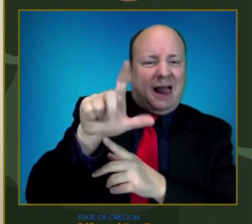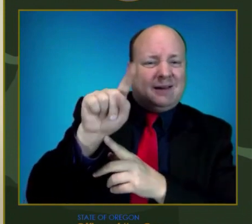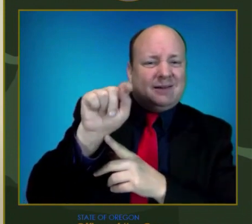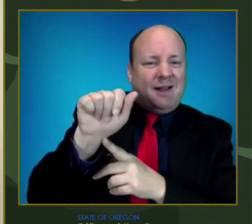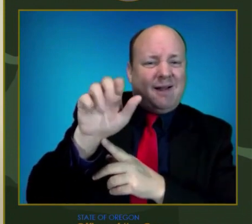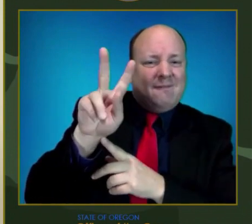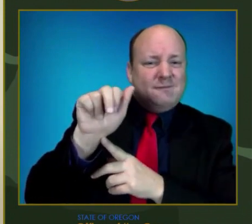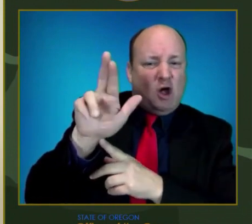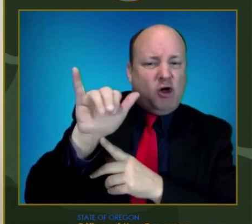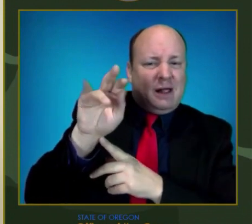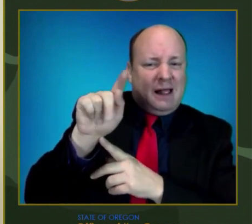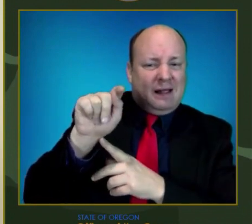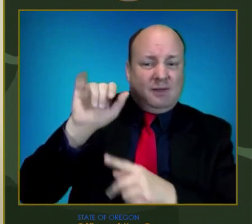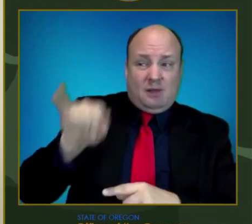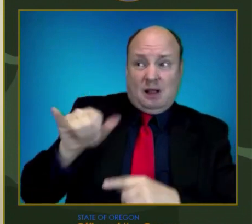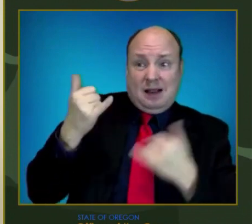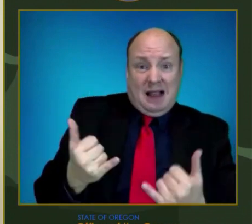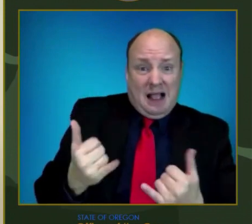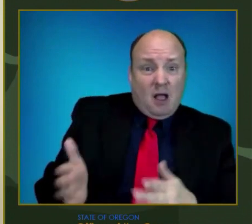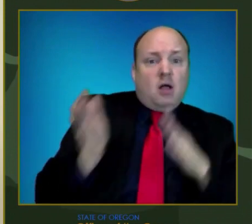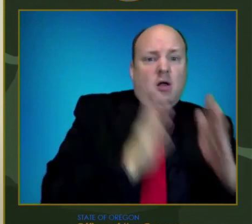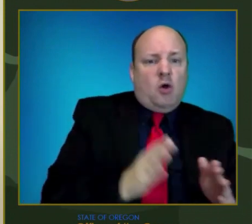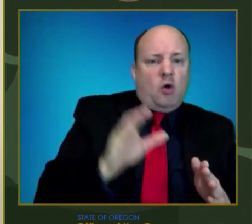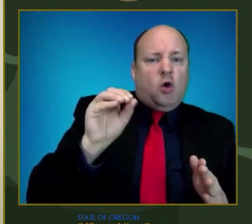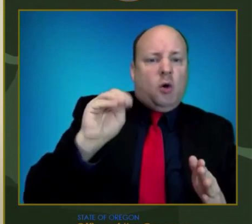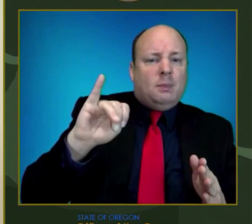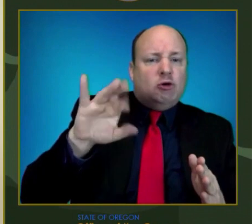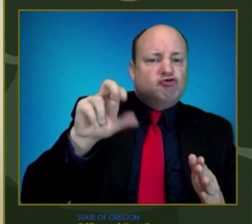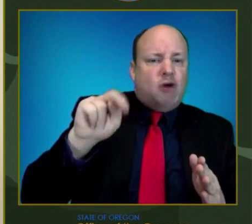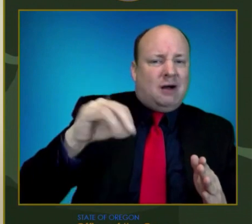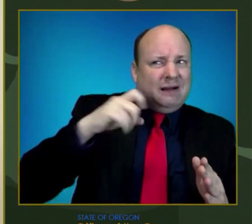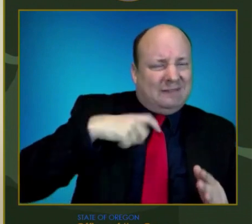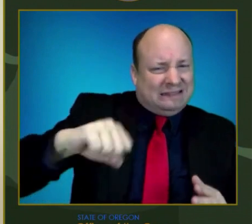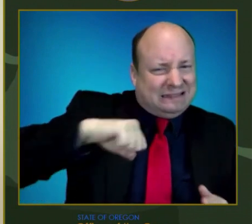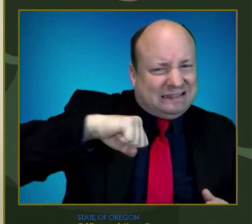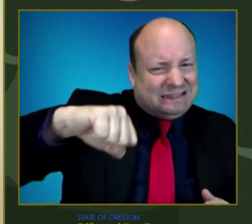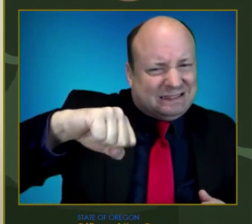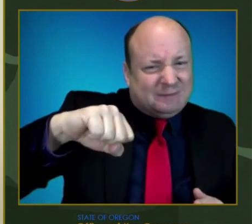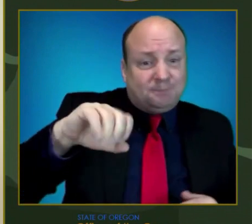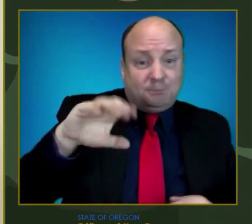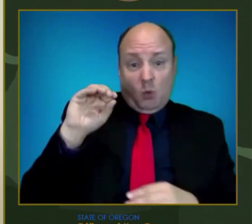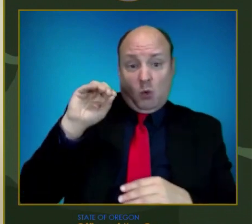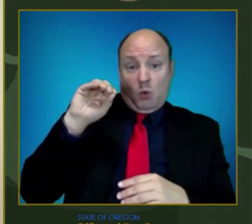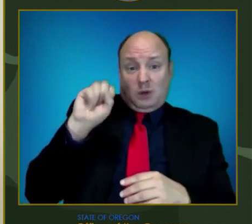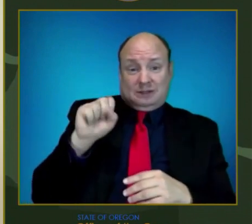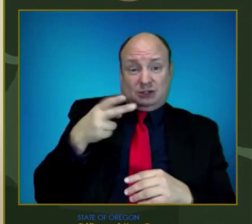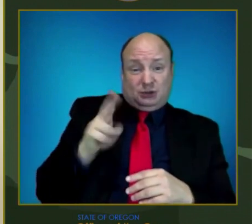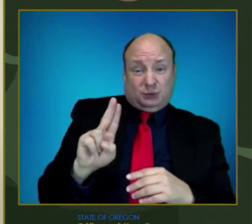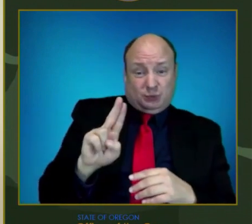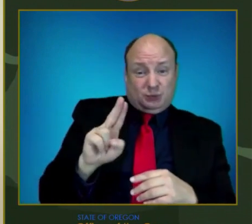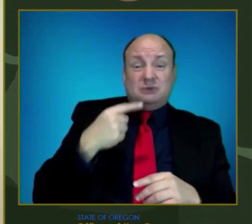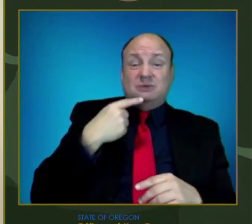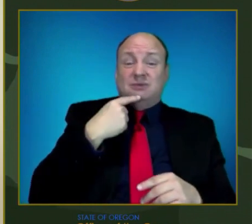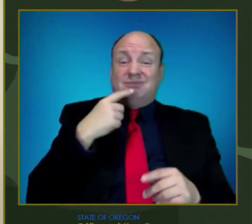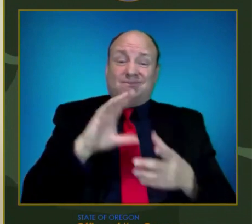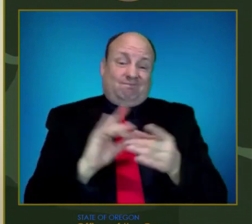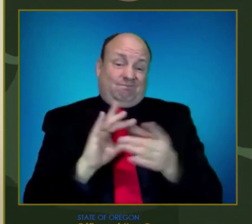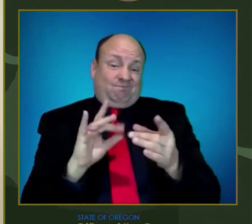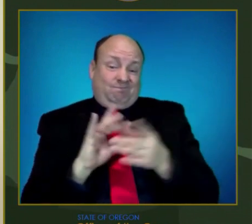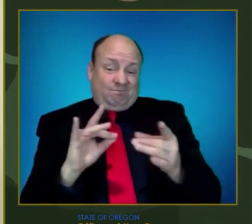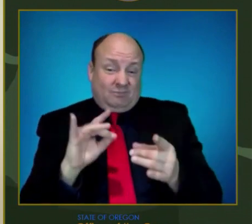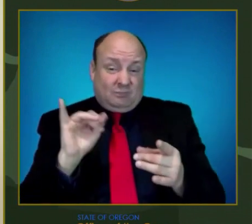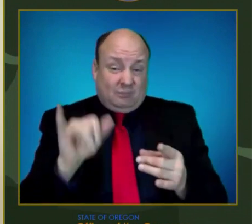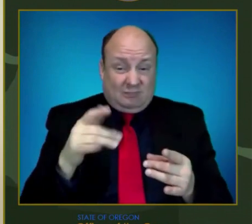OHSU's modeling shows that we have about a three-week window to prepare for this next surge. We are going to do